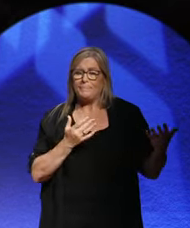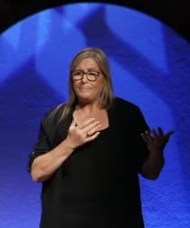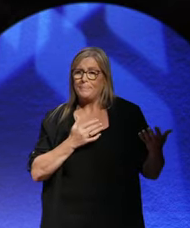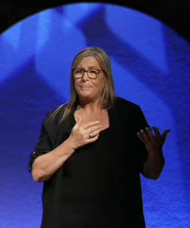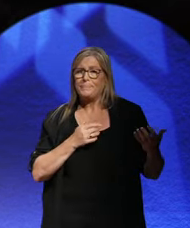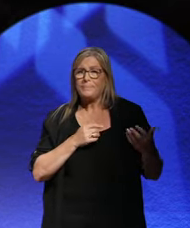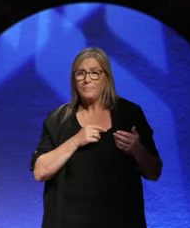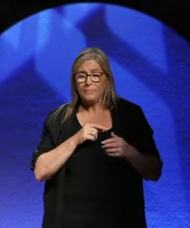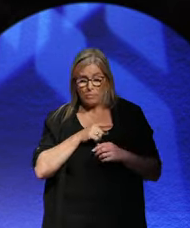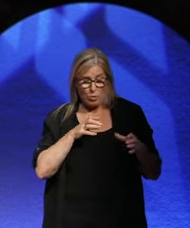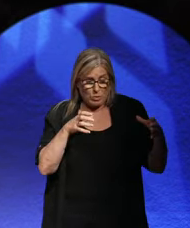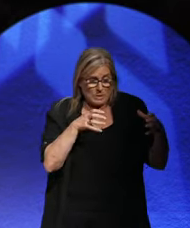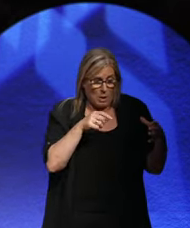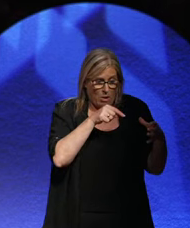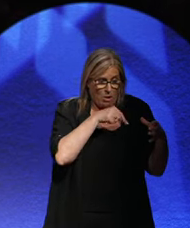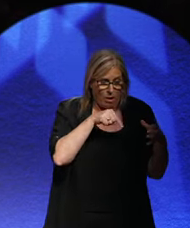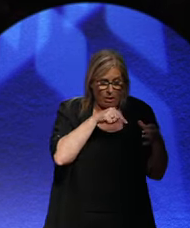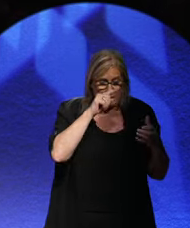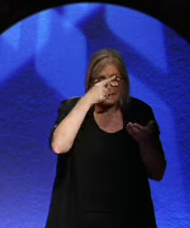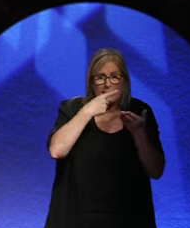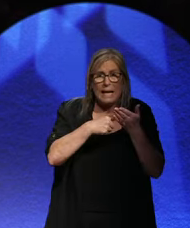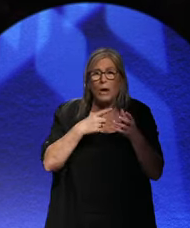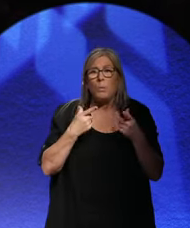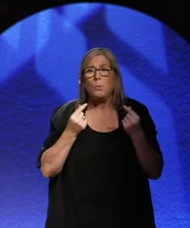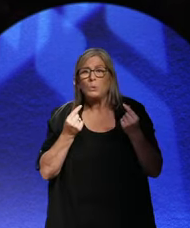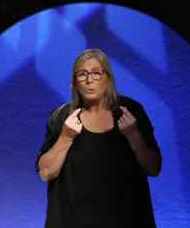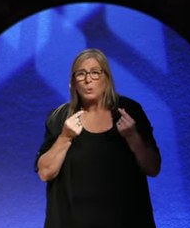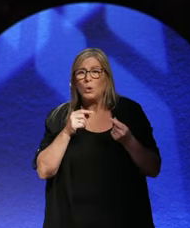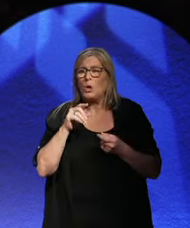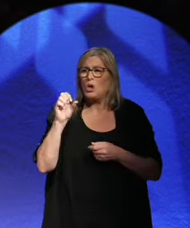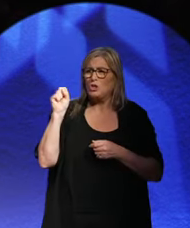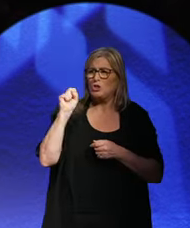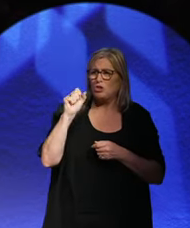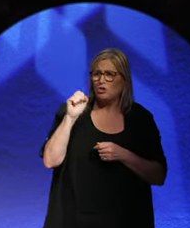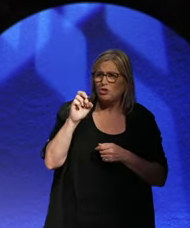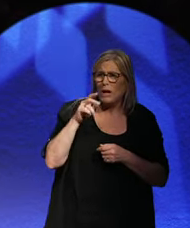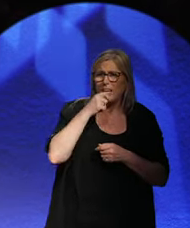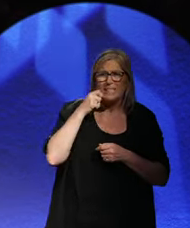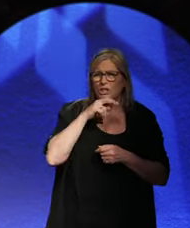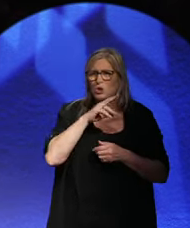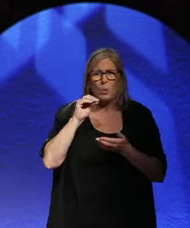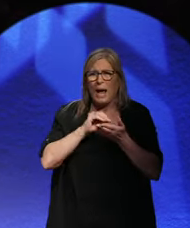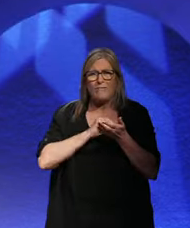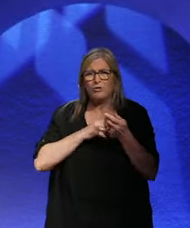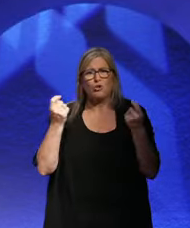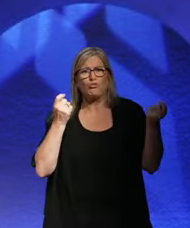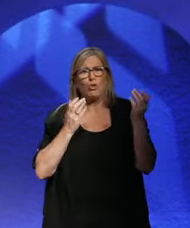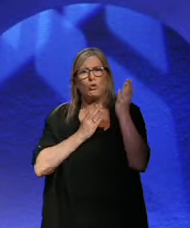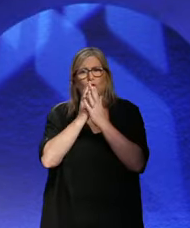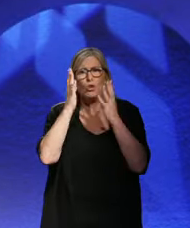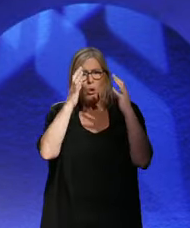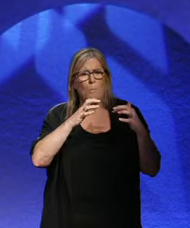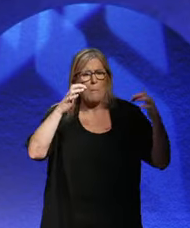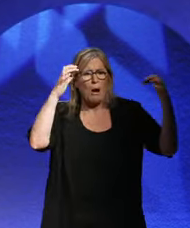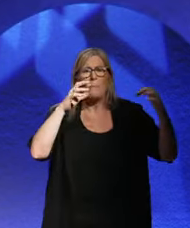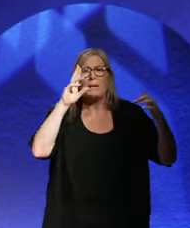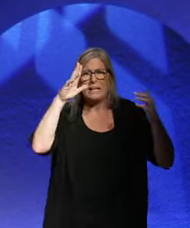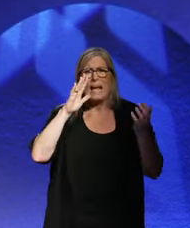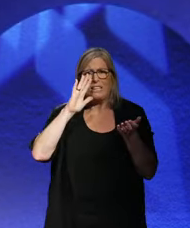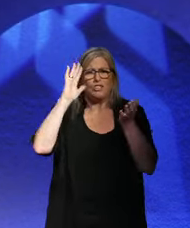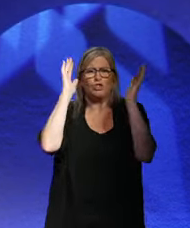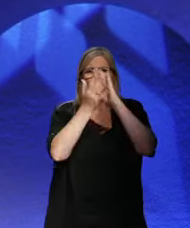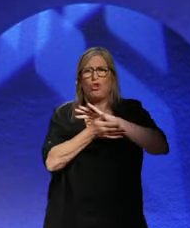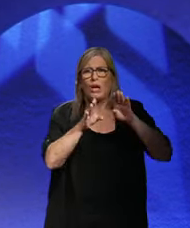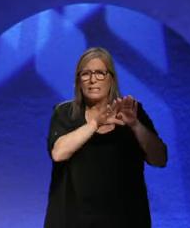And he decides that what he's going to do is, Schleicher says to him, you don't have to rule through parliaments. You can destroy democracy if you want.